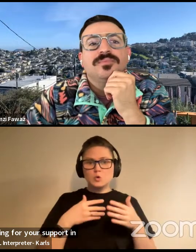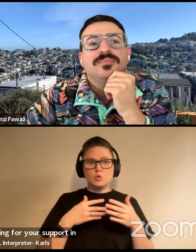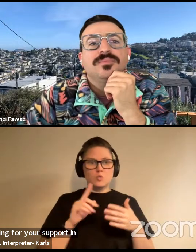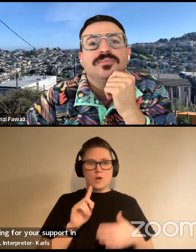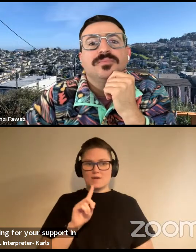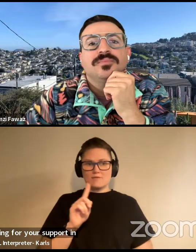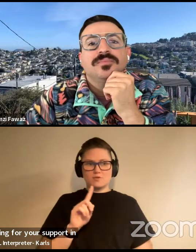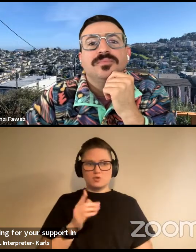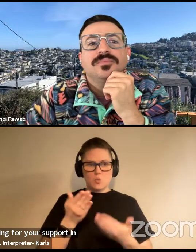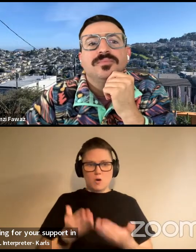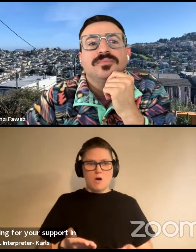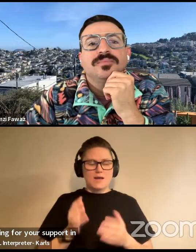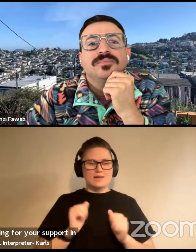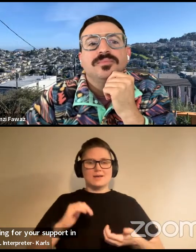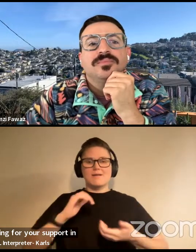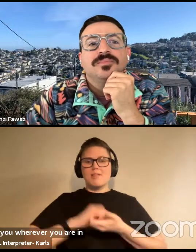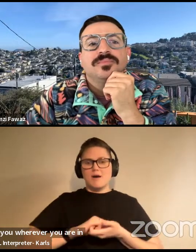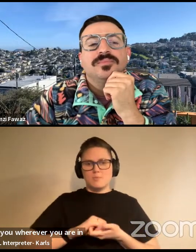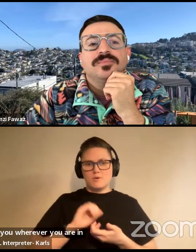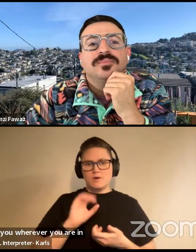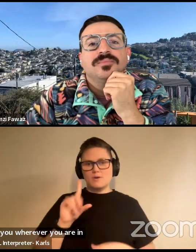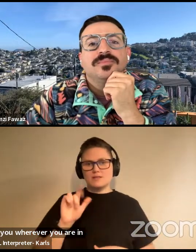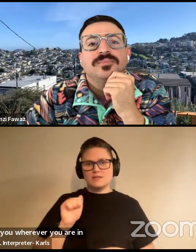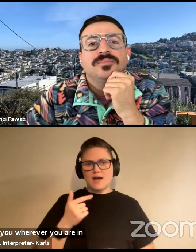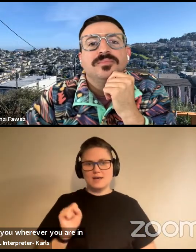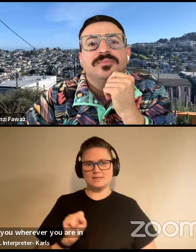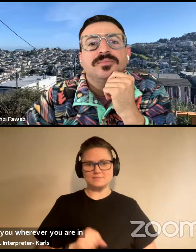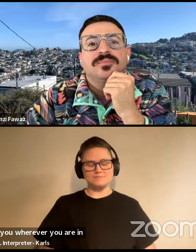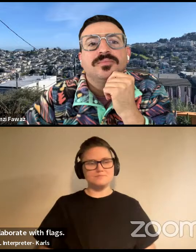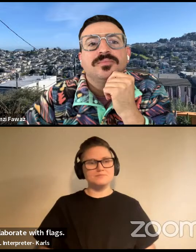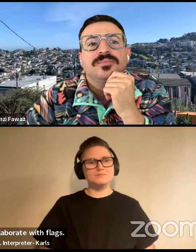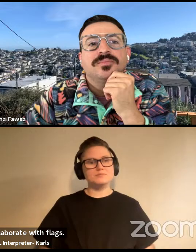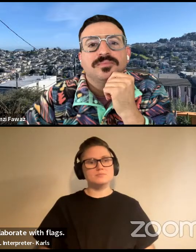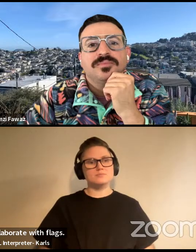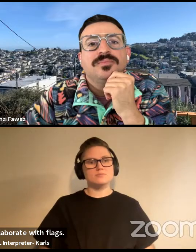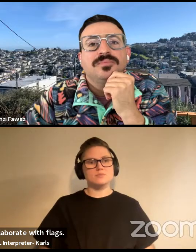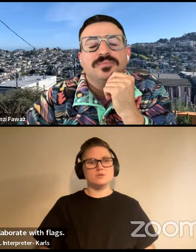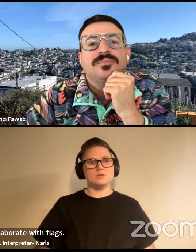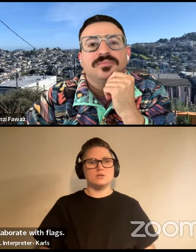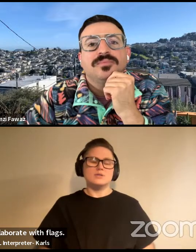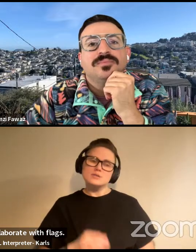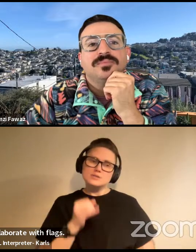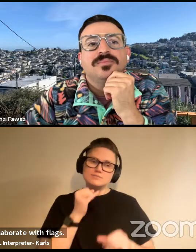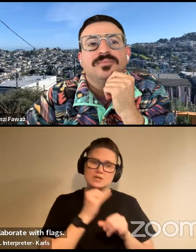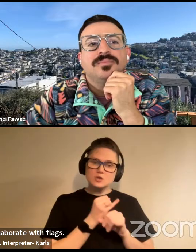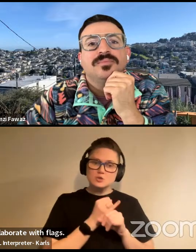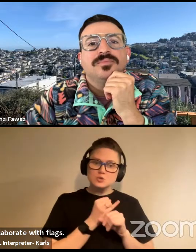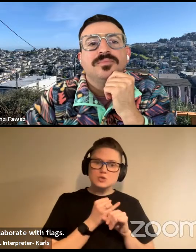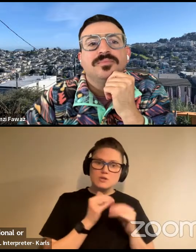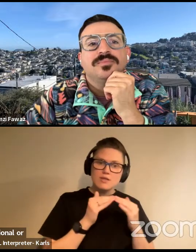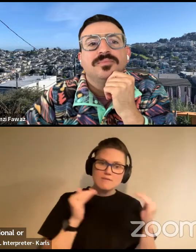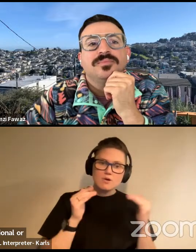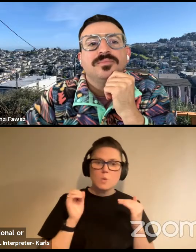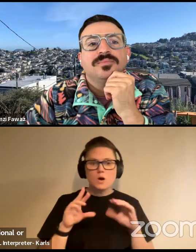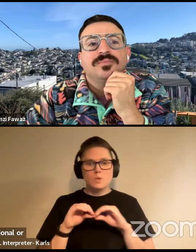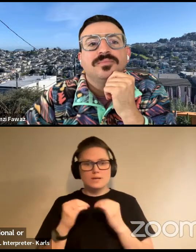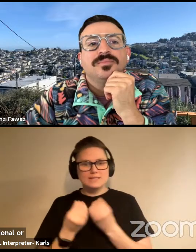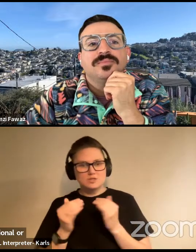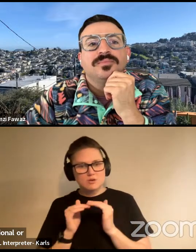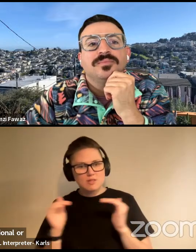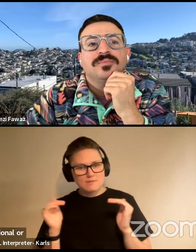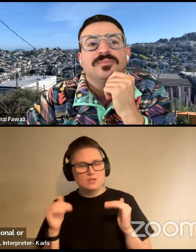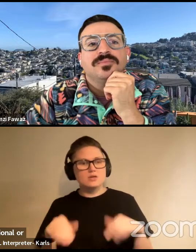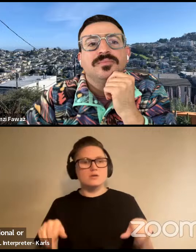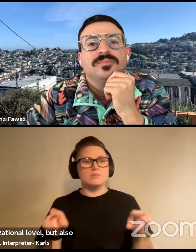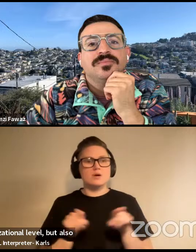place can collaborate with Clags, um, um, as an, on an institutional or organizational level, um, but also an